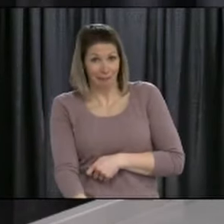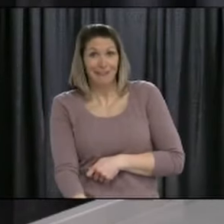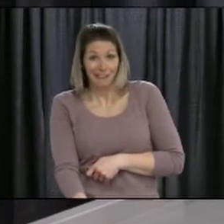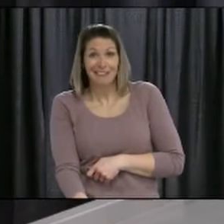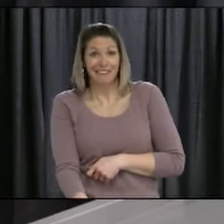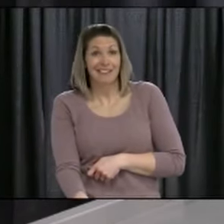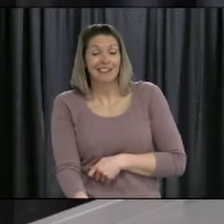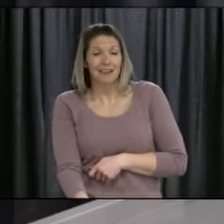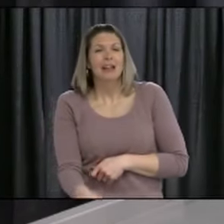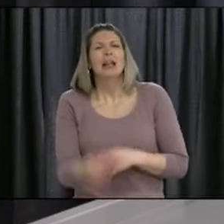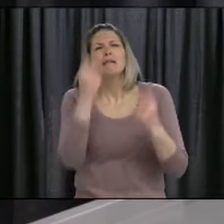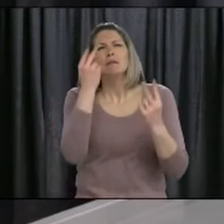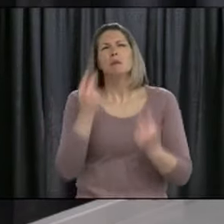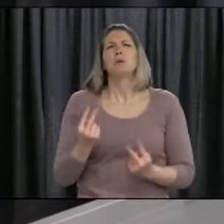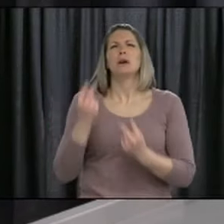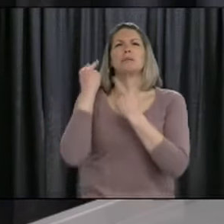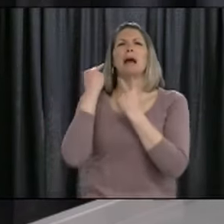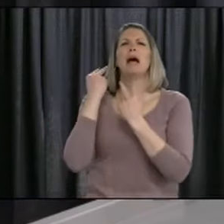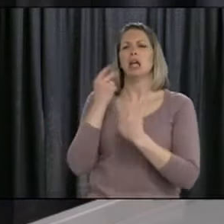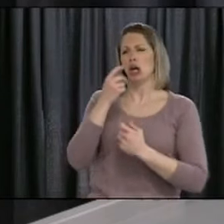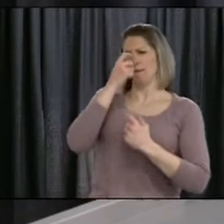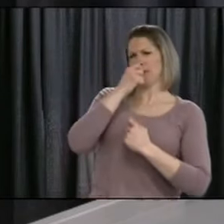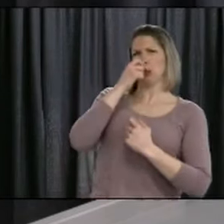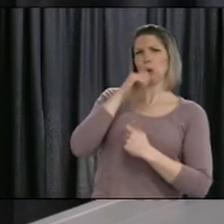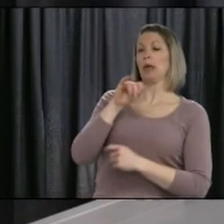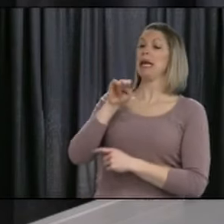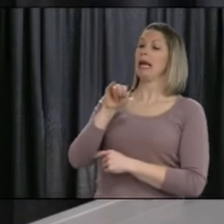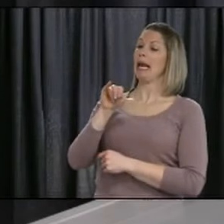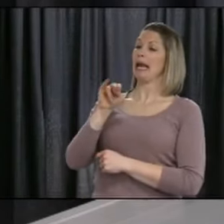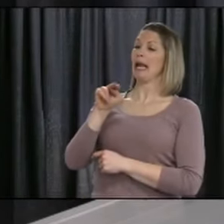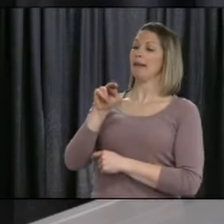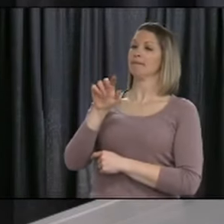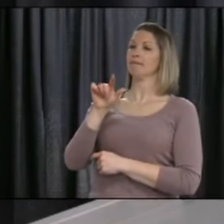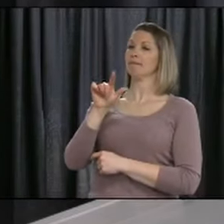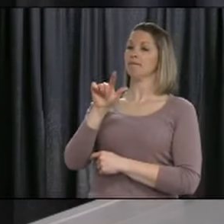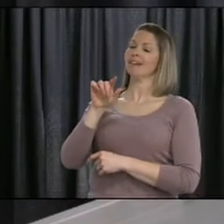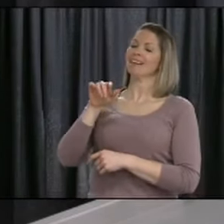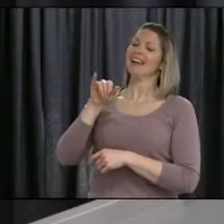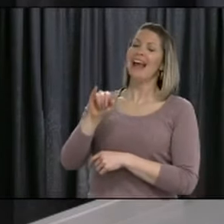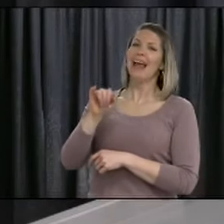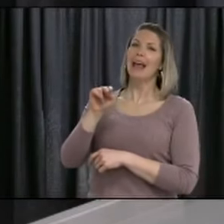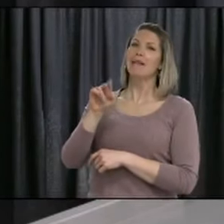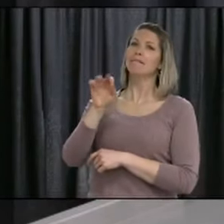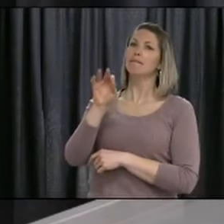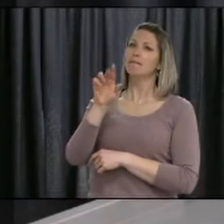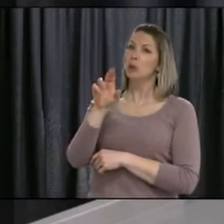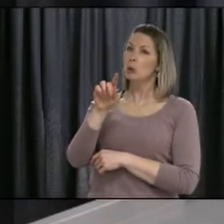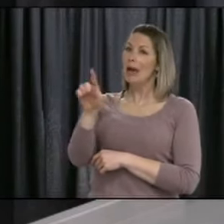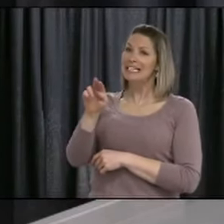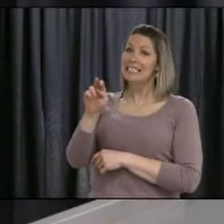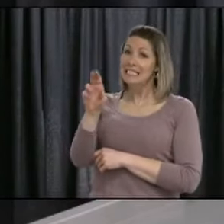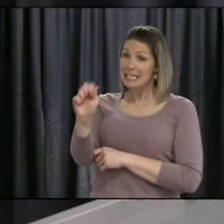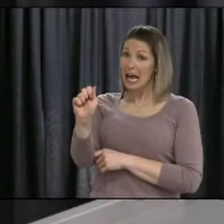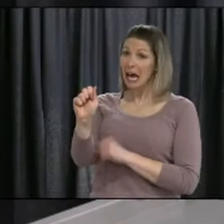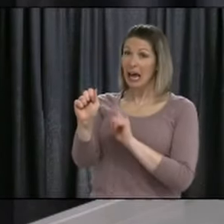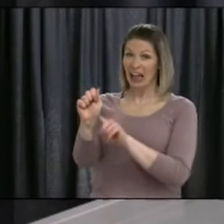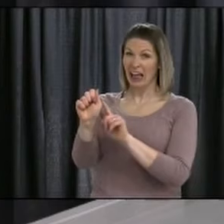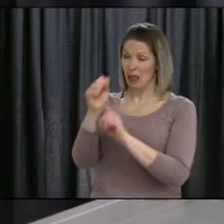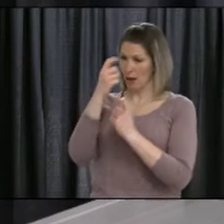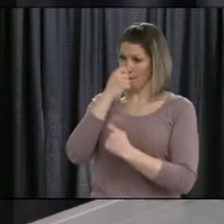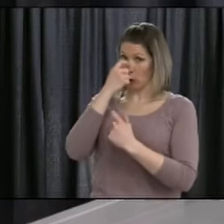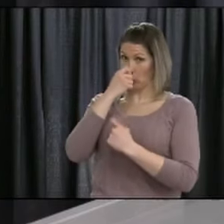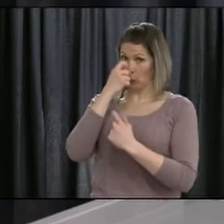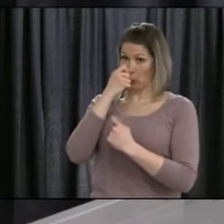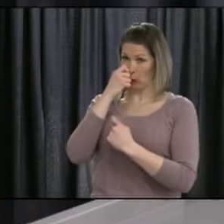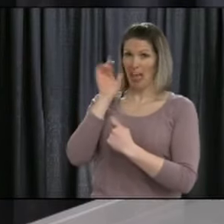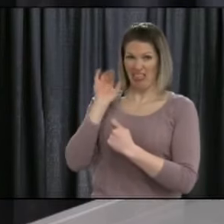is a virus biologically not dissimilar from this in some respects that mutates frequently, we actually